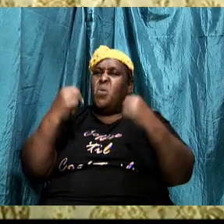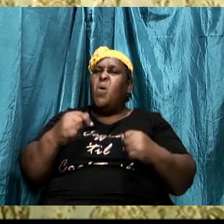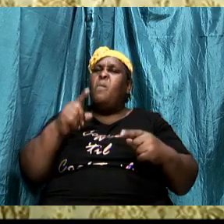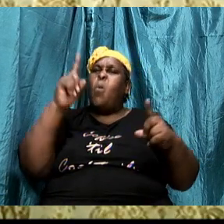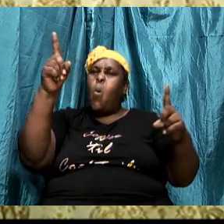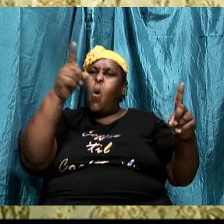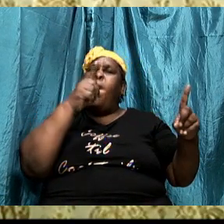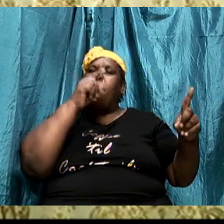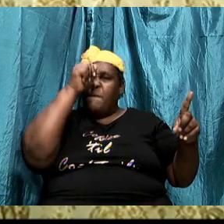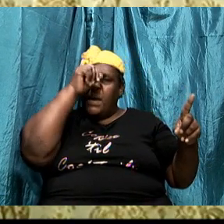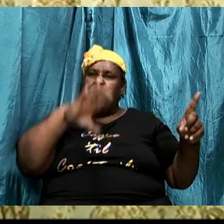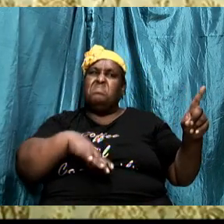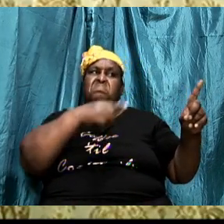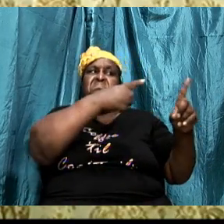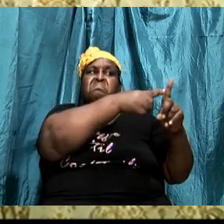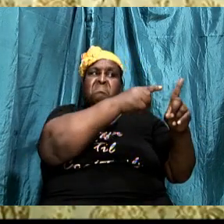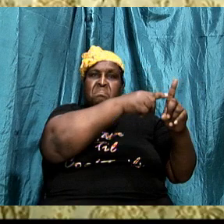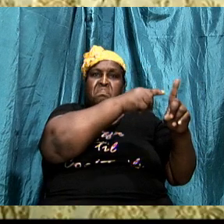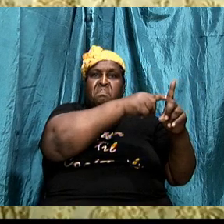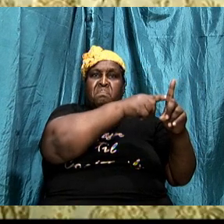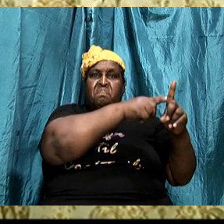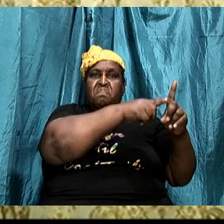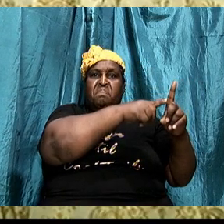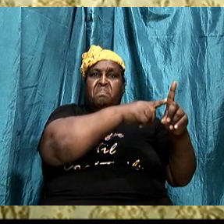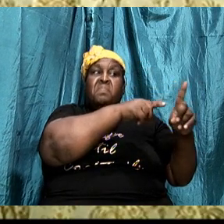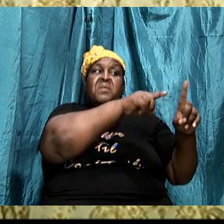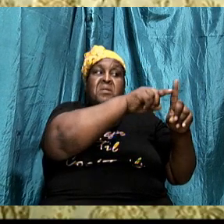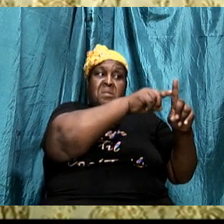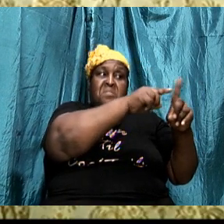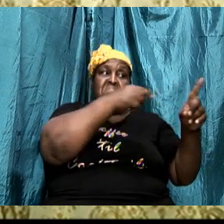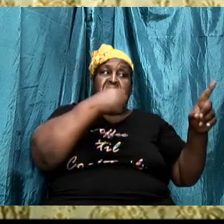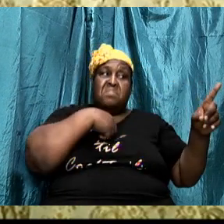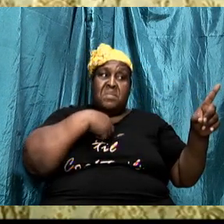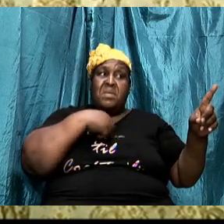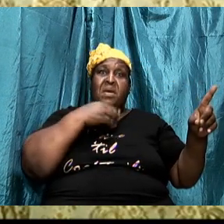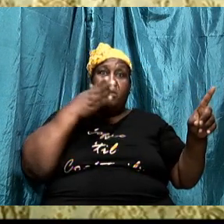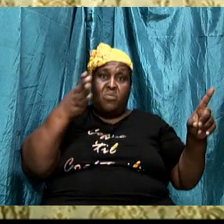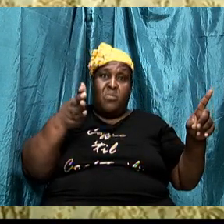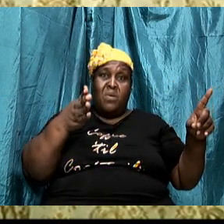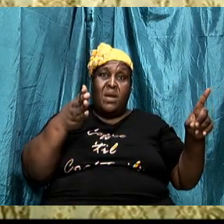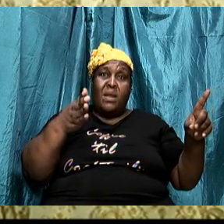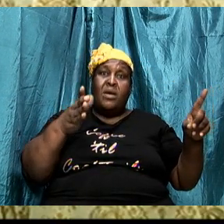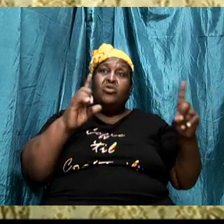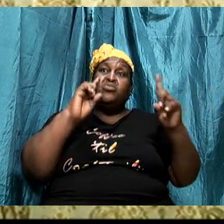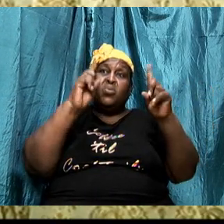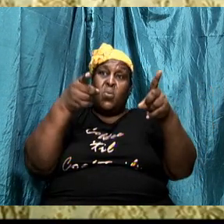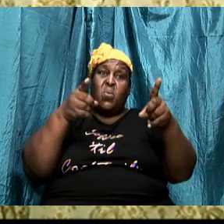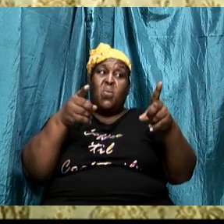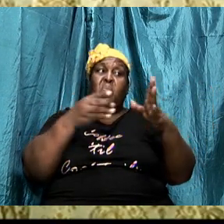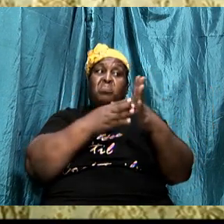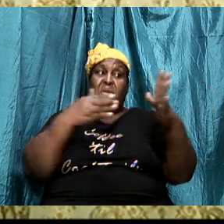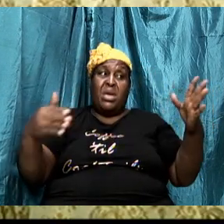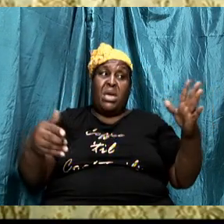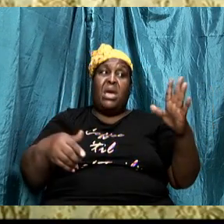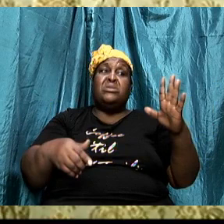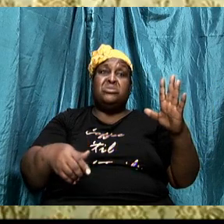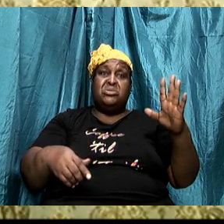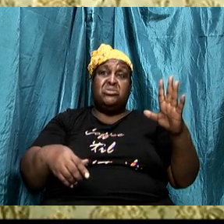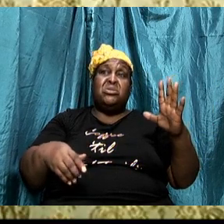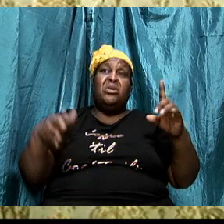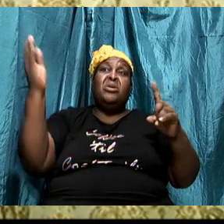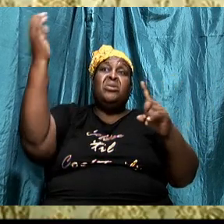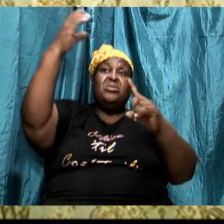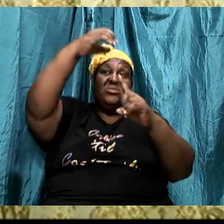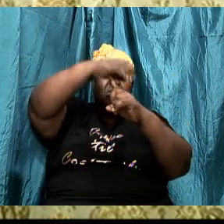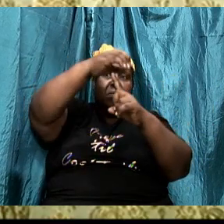lad and said, I am willing to face this champion. So the king said to